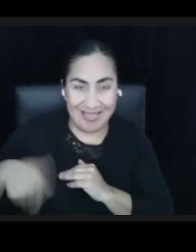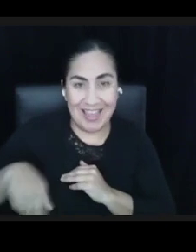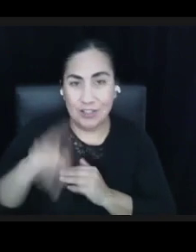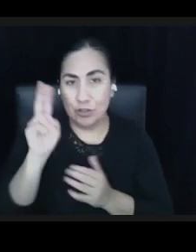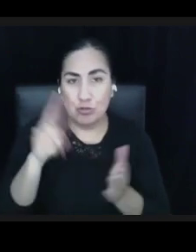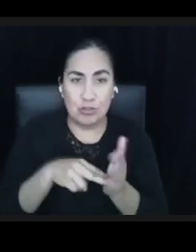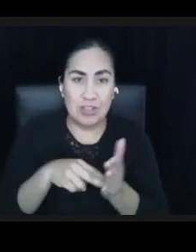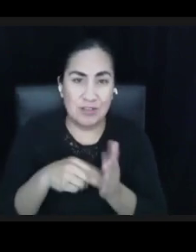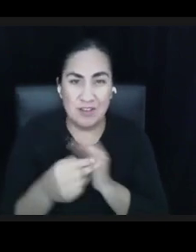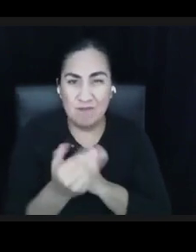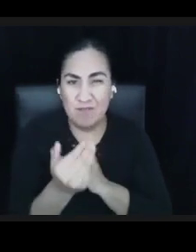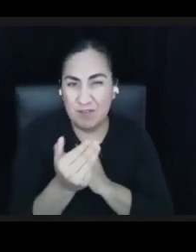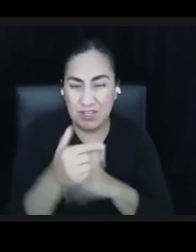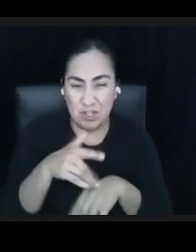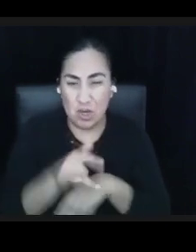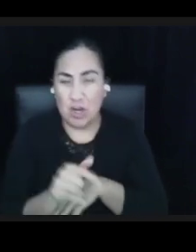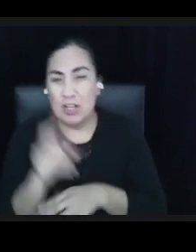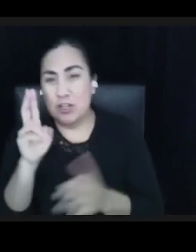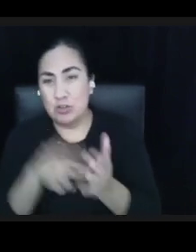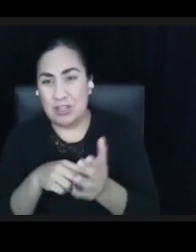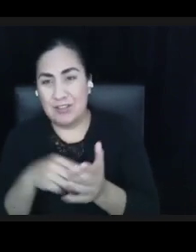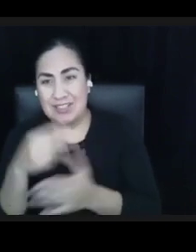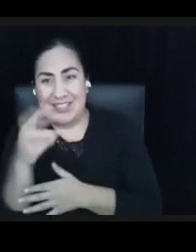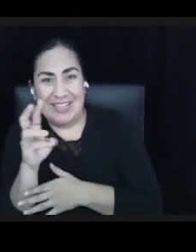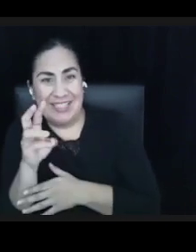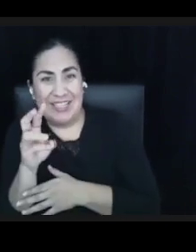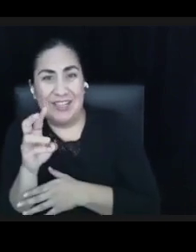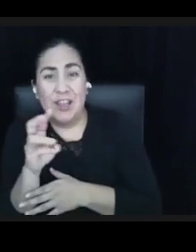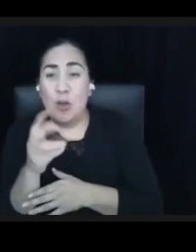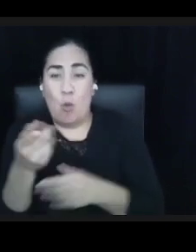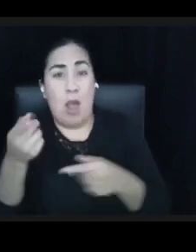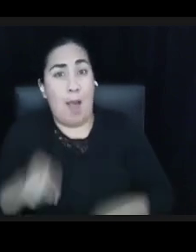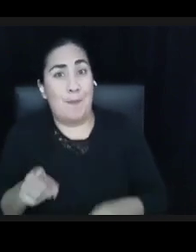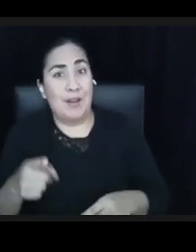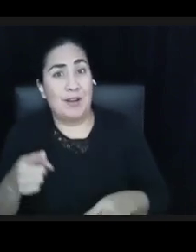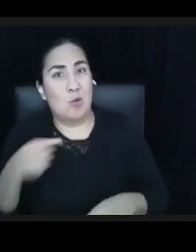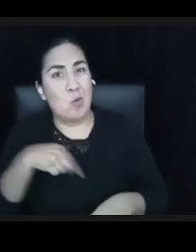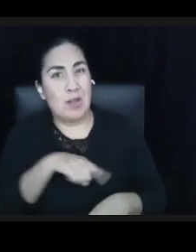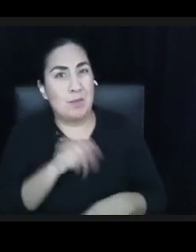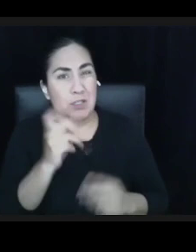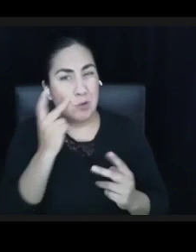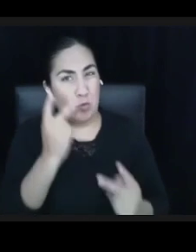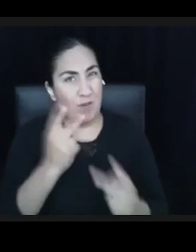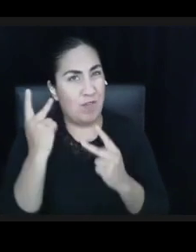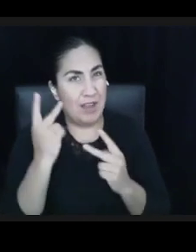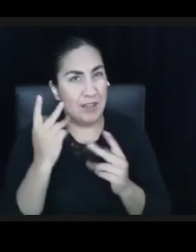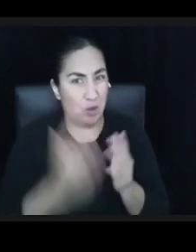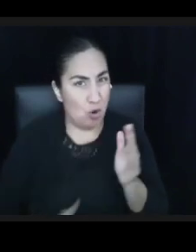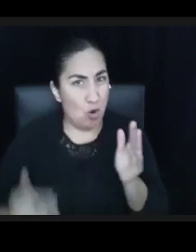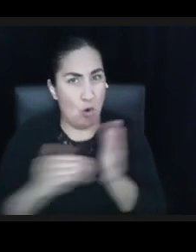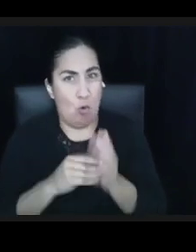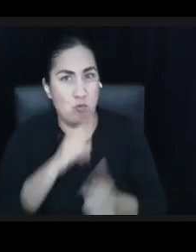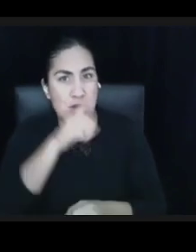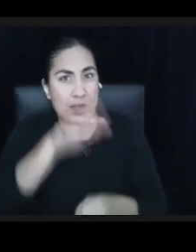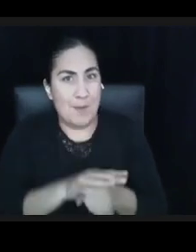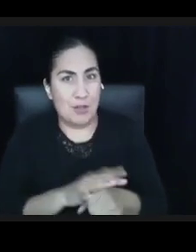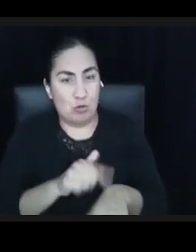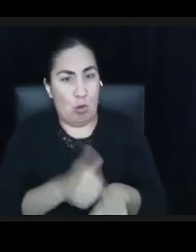early 2016, where it was time to reflect and recommit to a longer term existence.